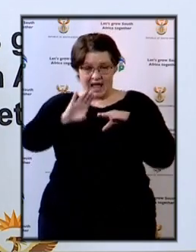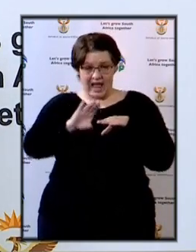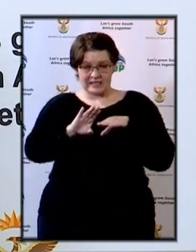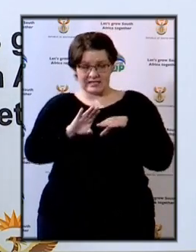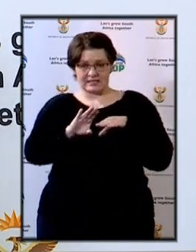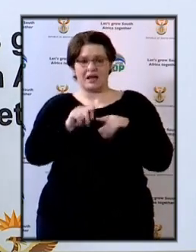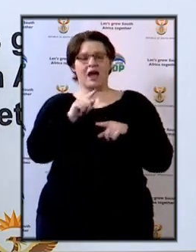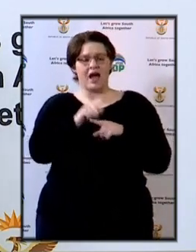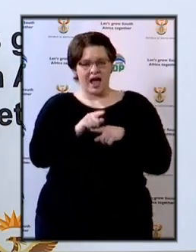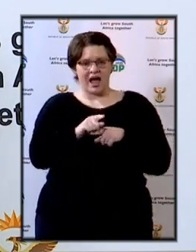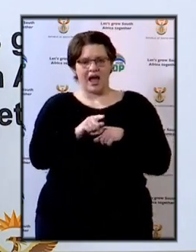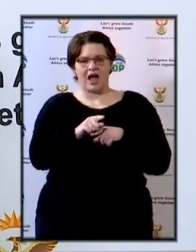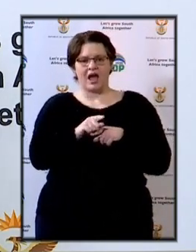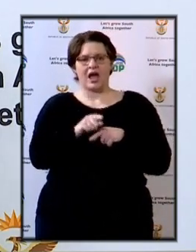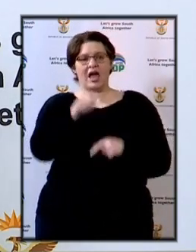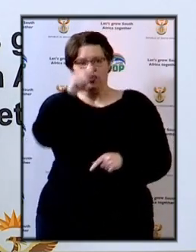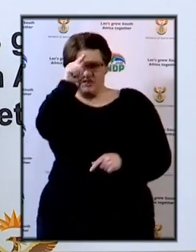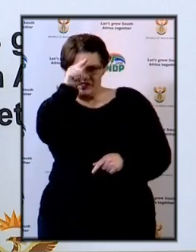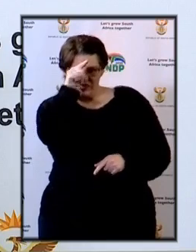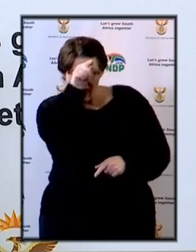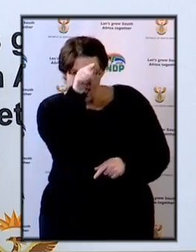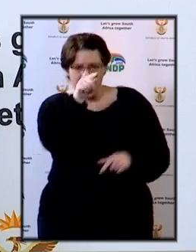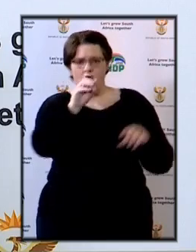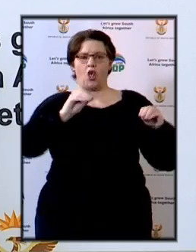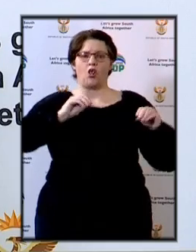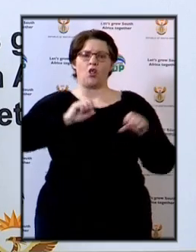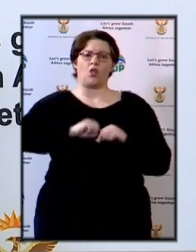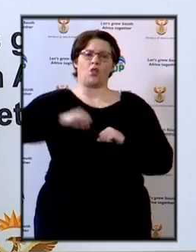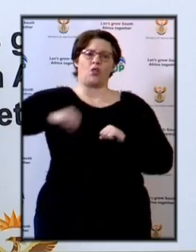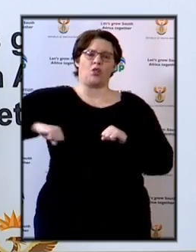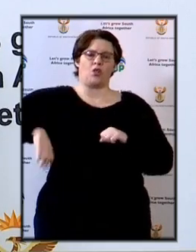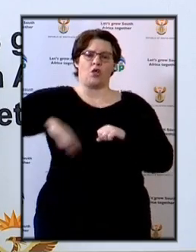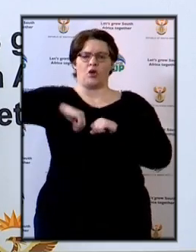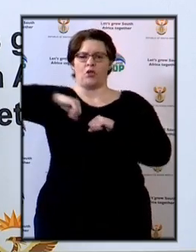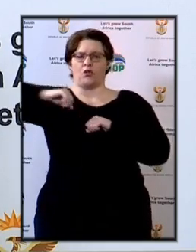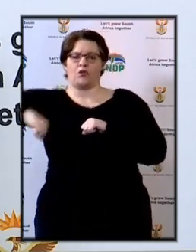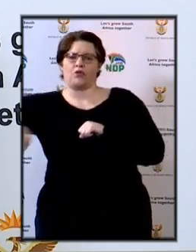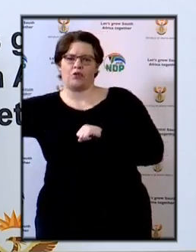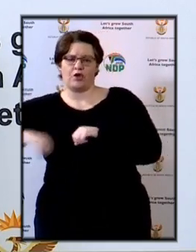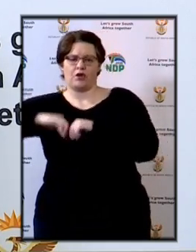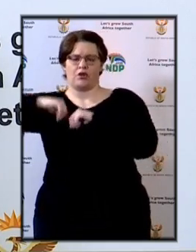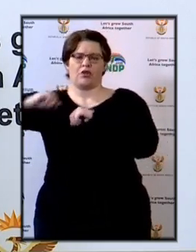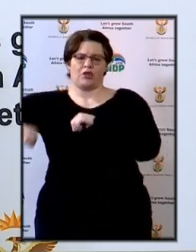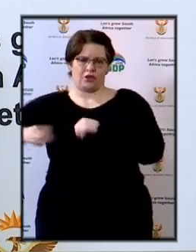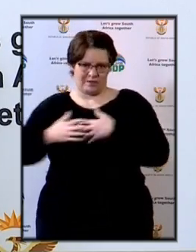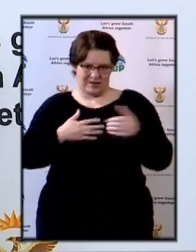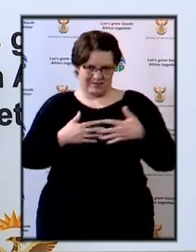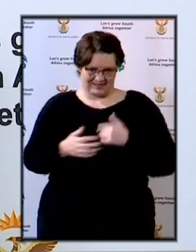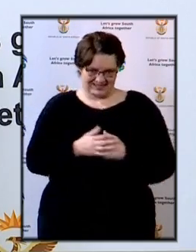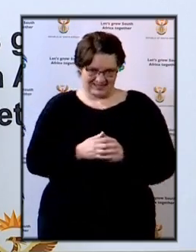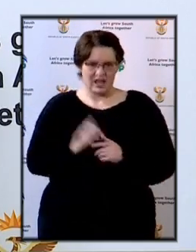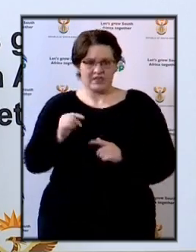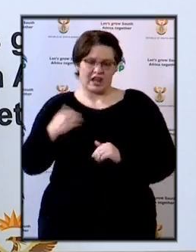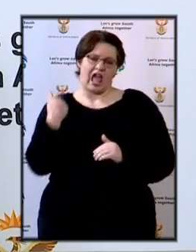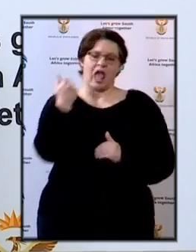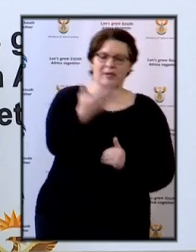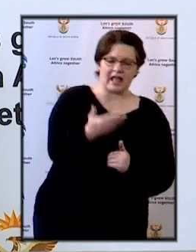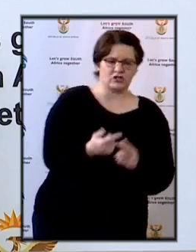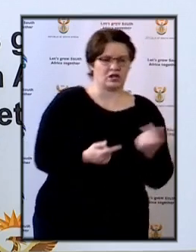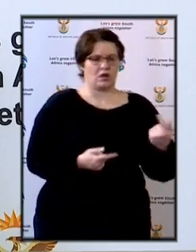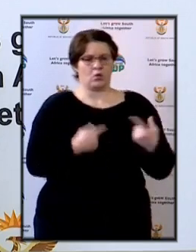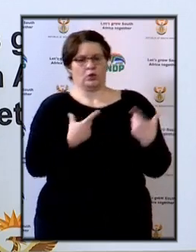is that there is a strategy to delay matters and to deal with a number of interlocutory